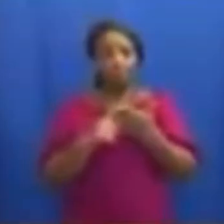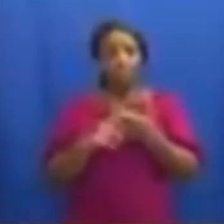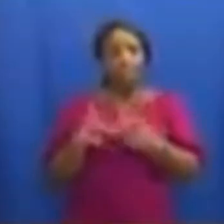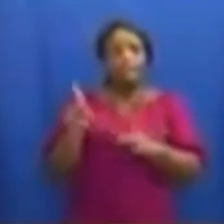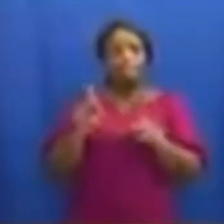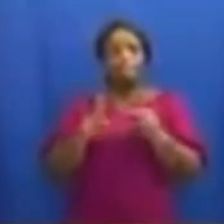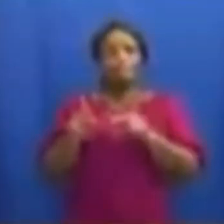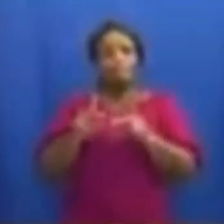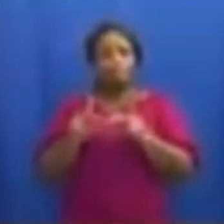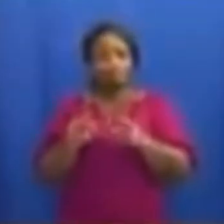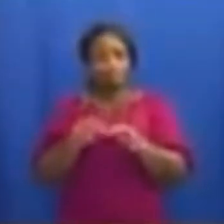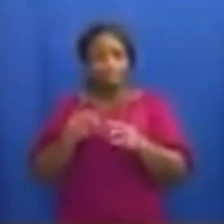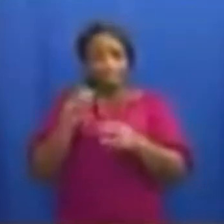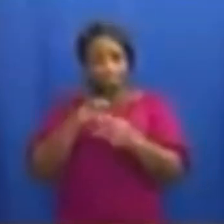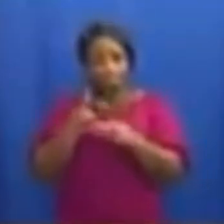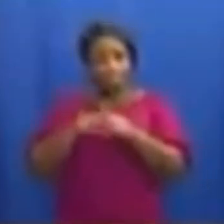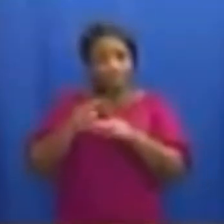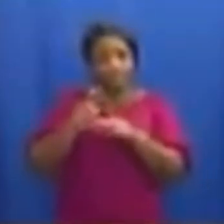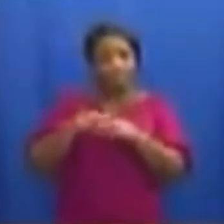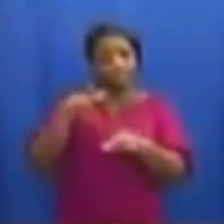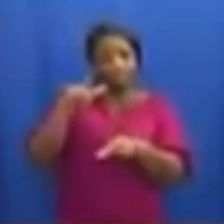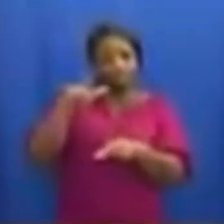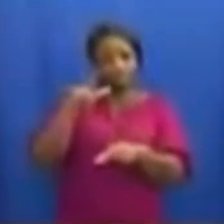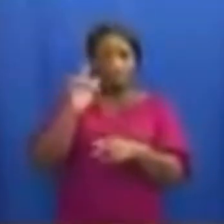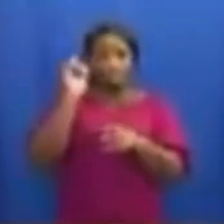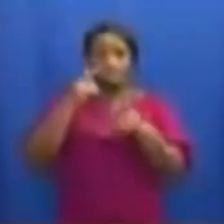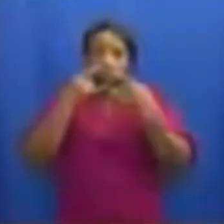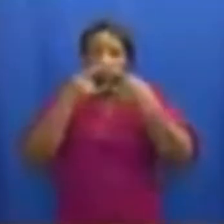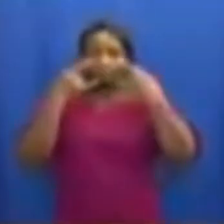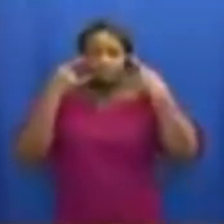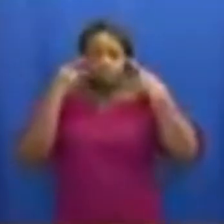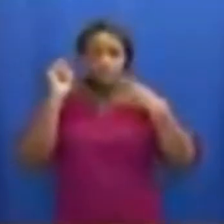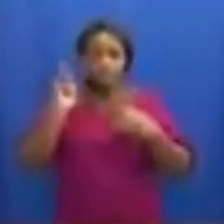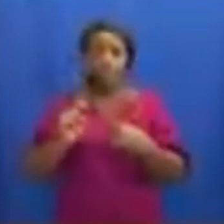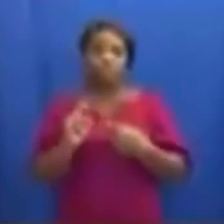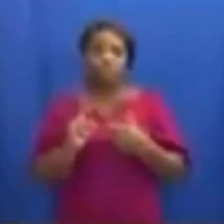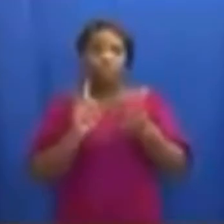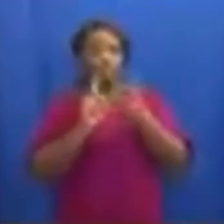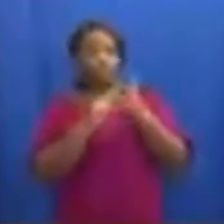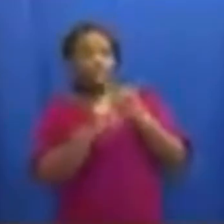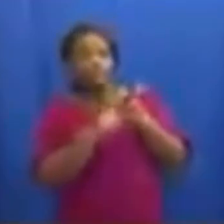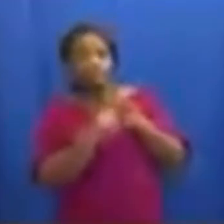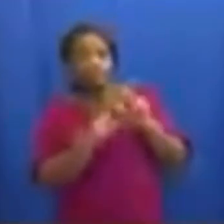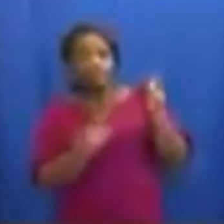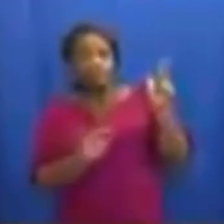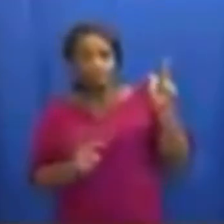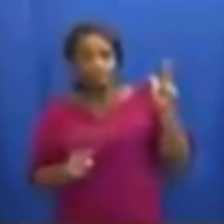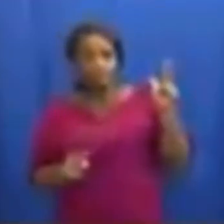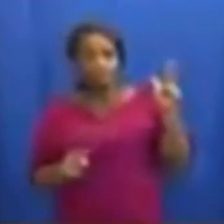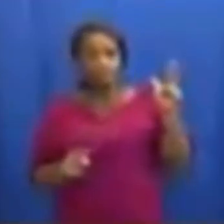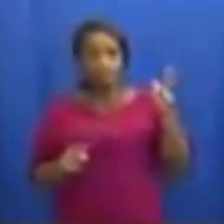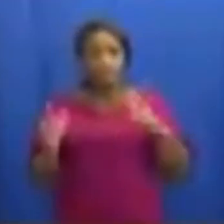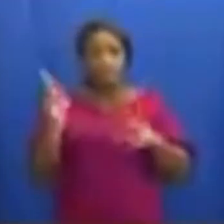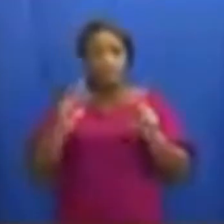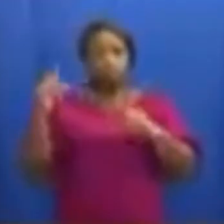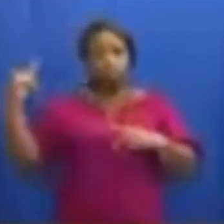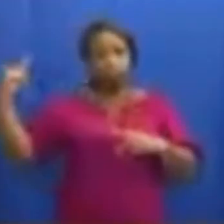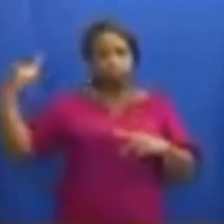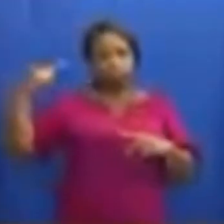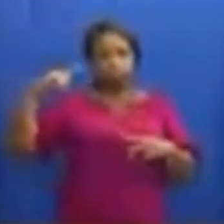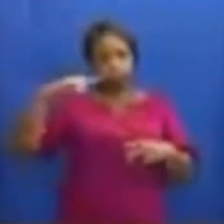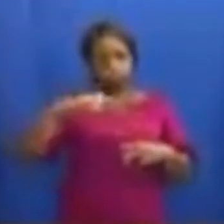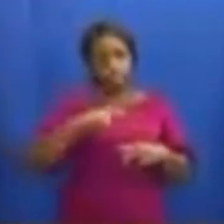passengers must do so wearing face masks. Third, upon disembarking from the airplane,